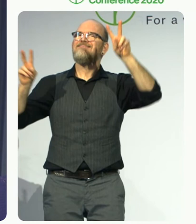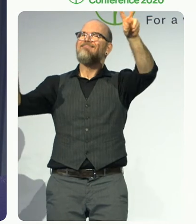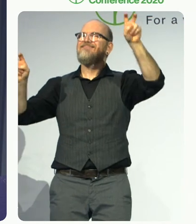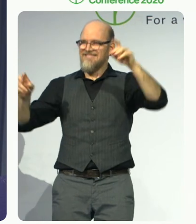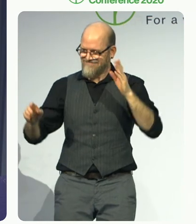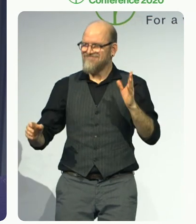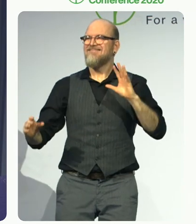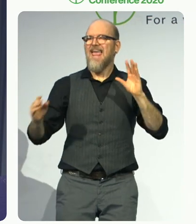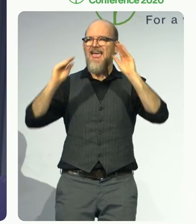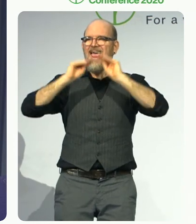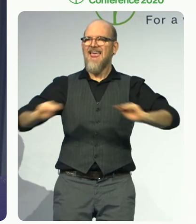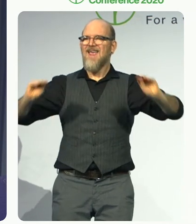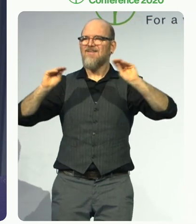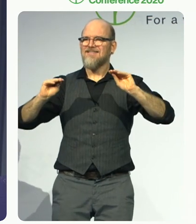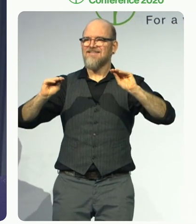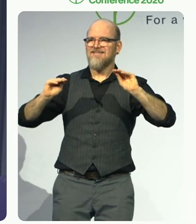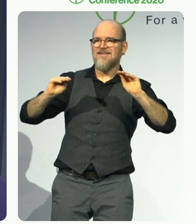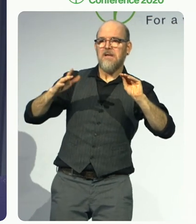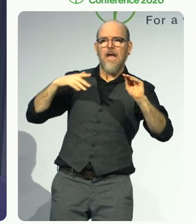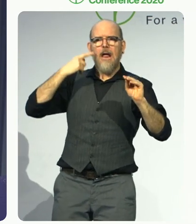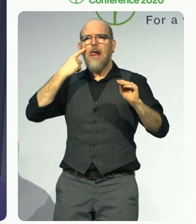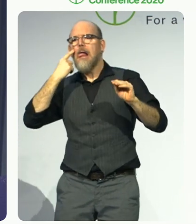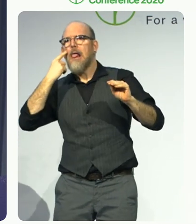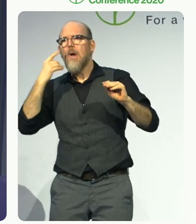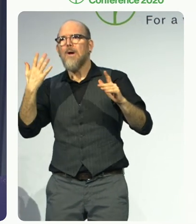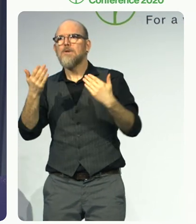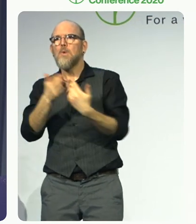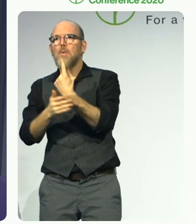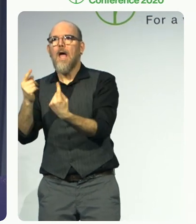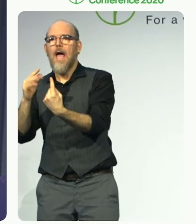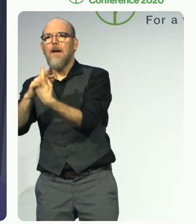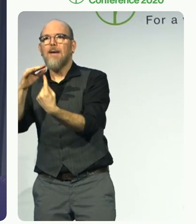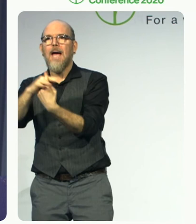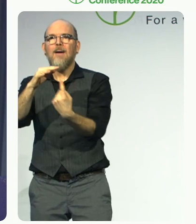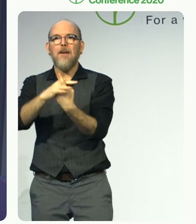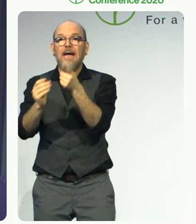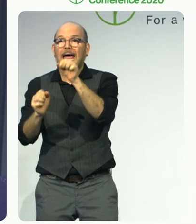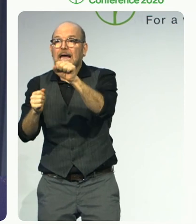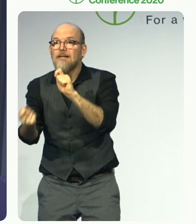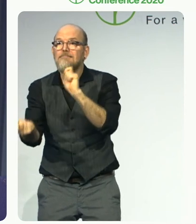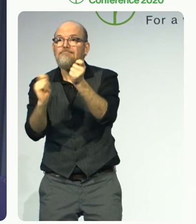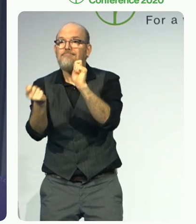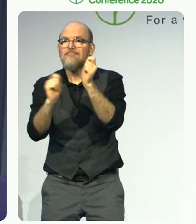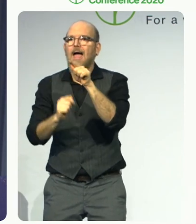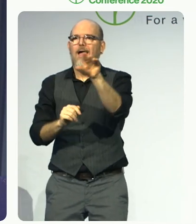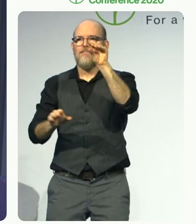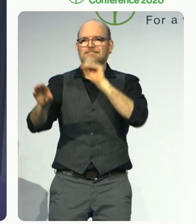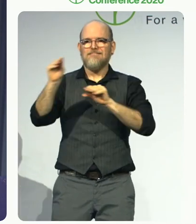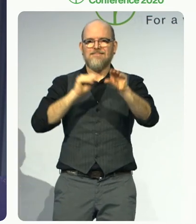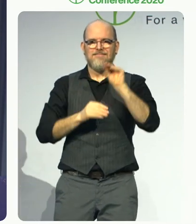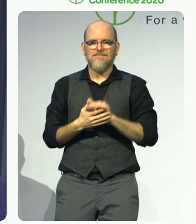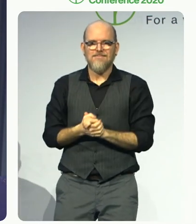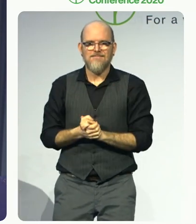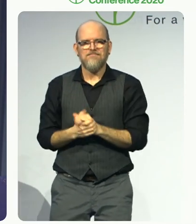lead a self-determined life if we fail to ensure their participation throughout the education